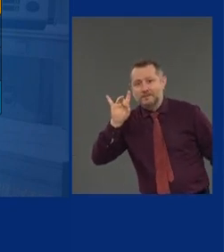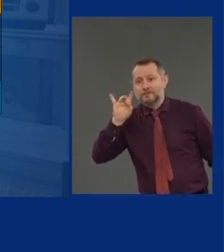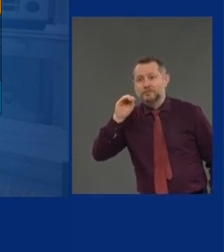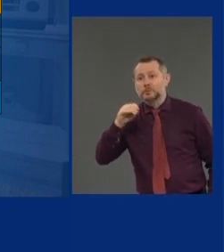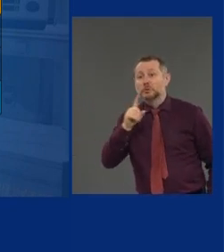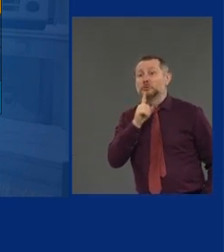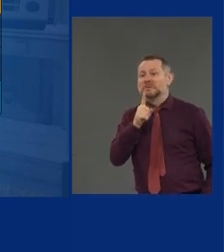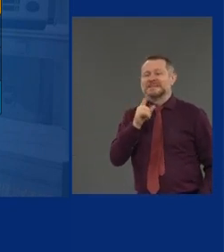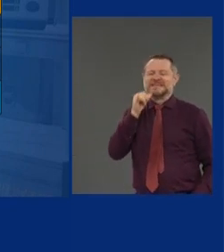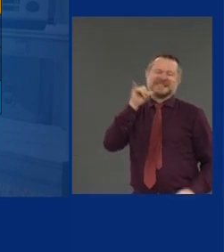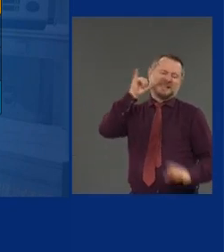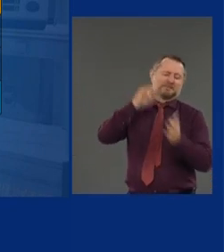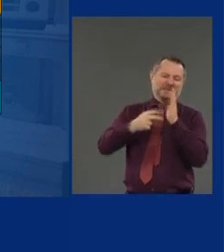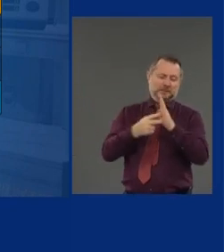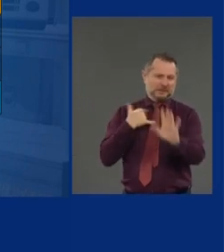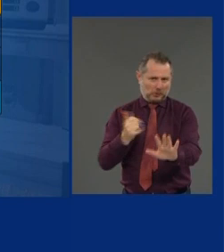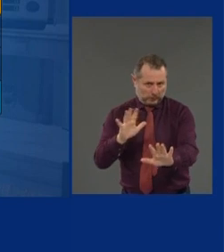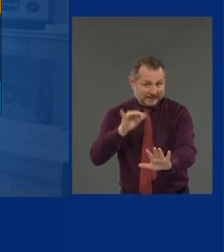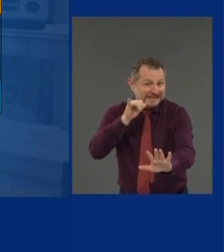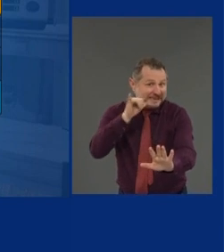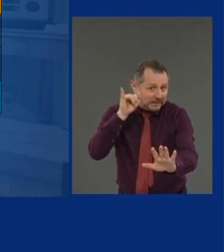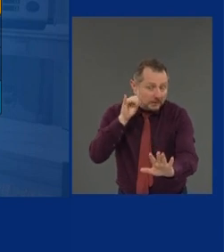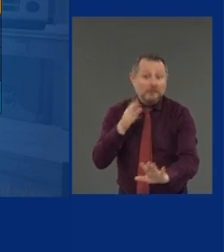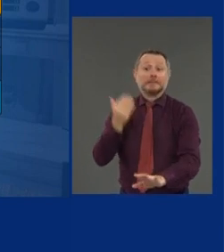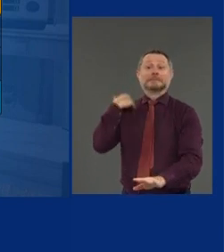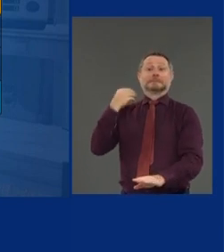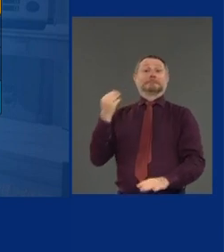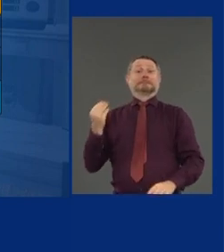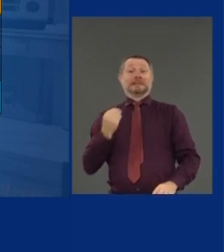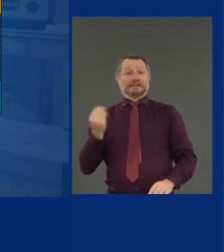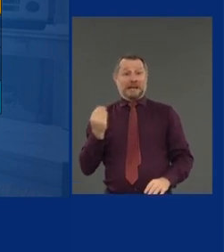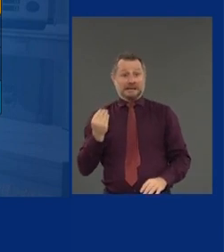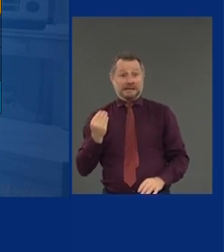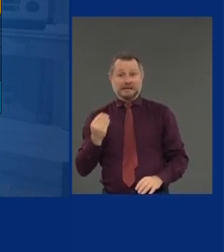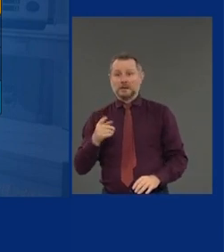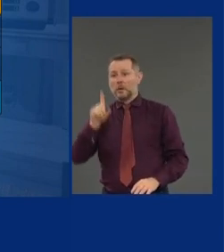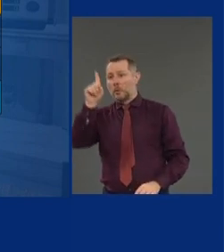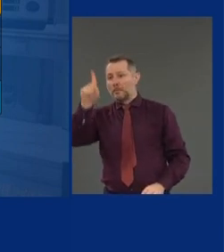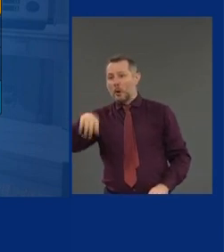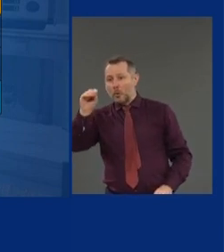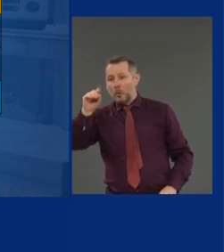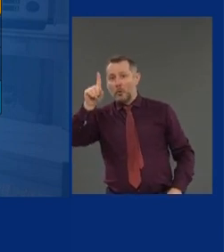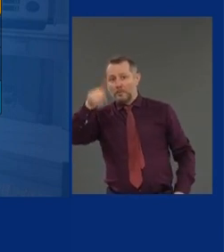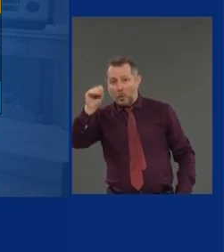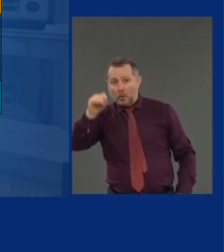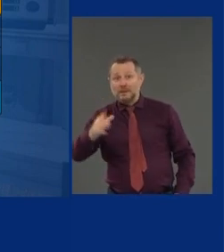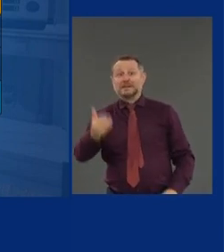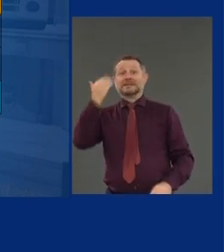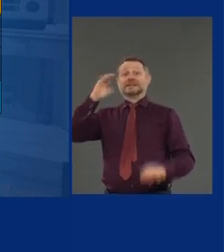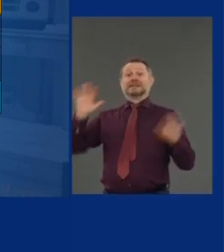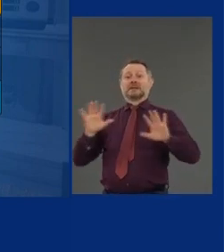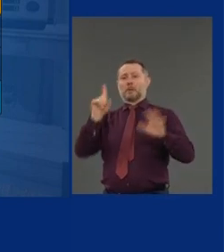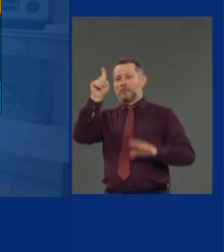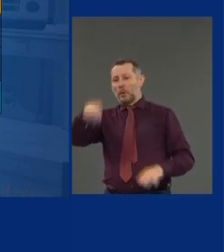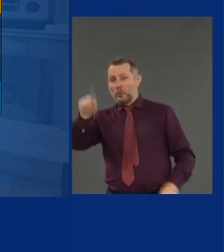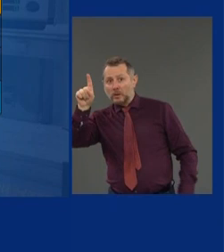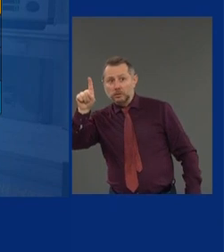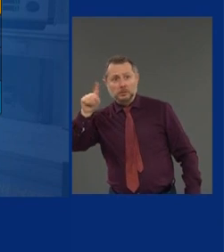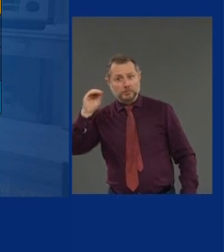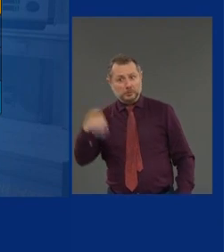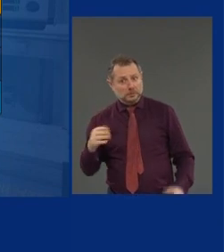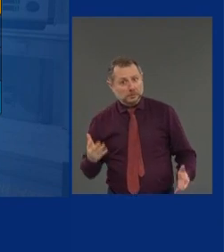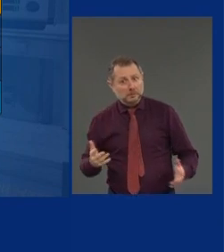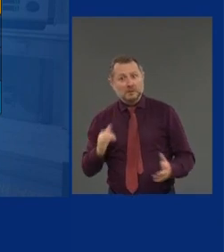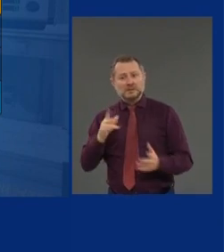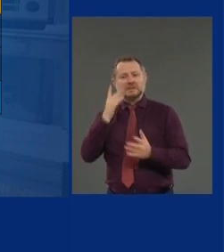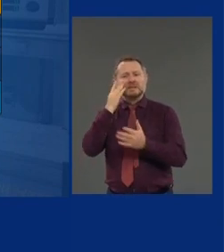Monday was 0.1. Sunday was 1.1. There will be slight deviations up and down. These